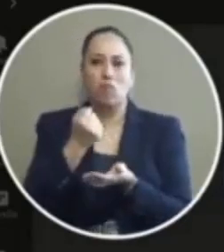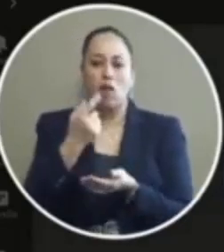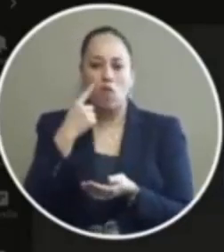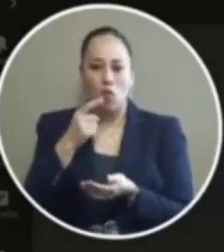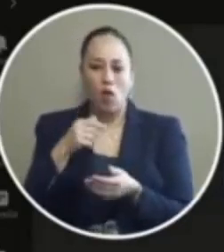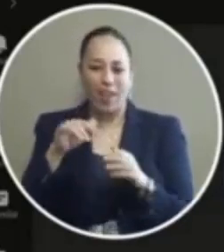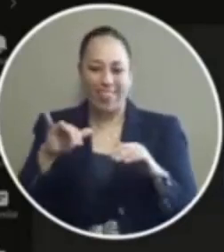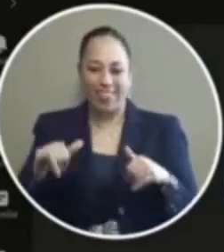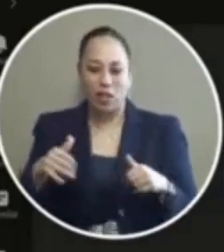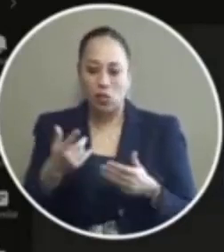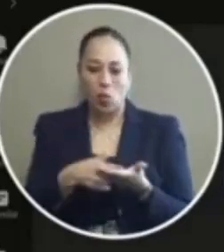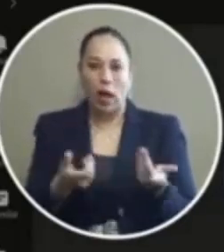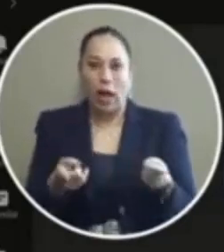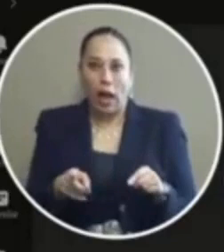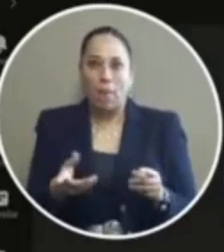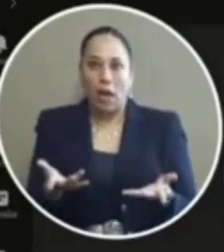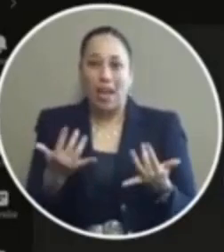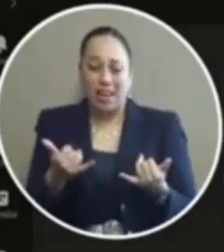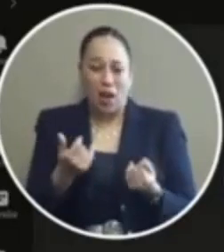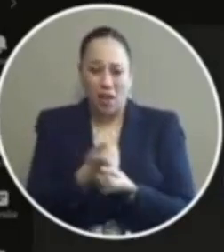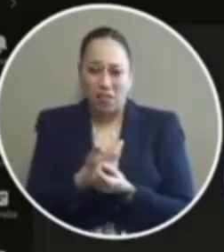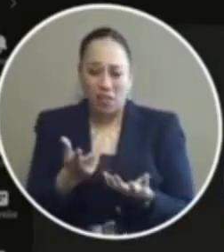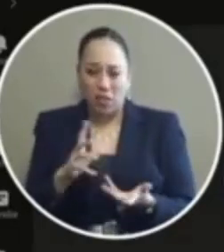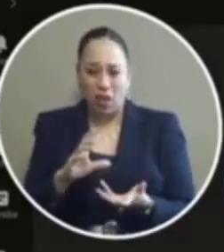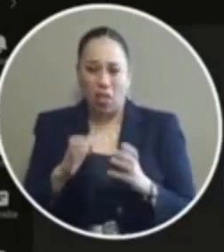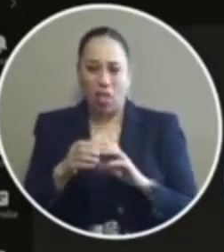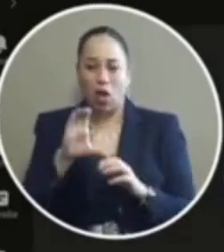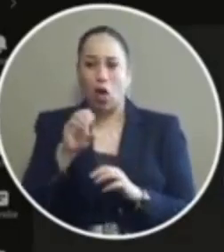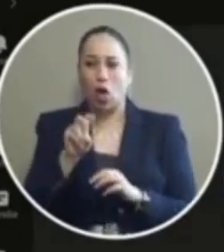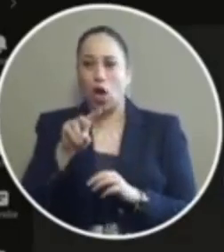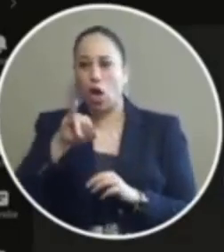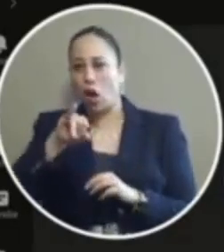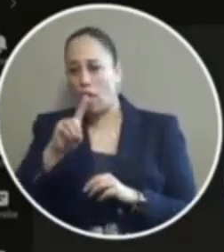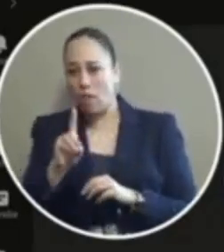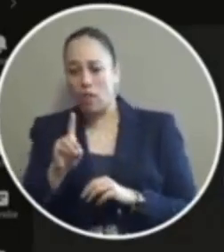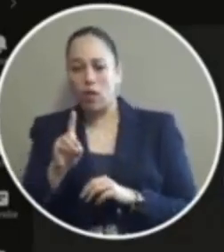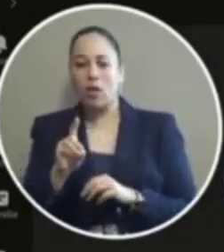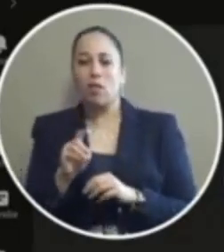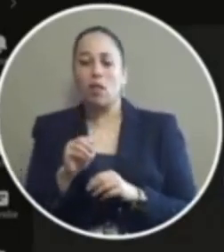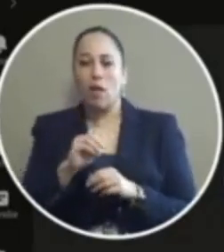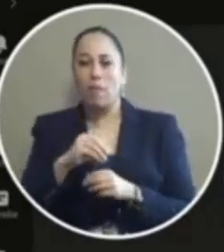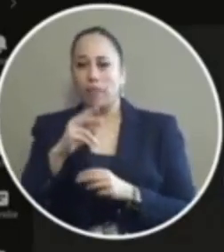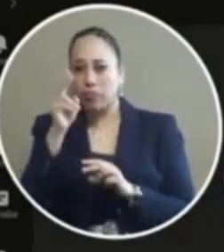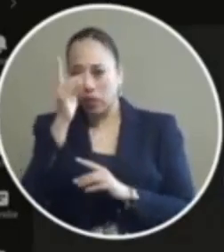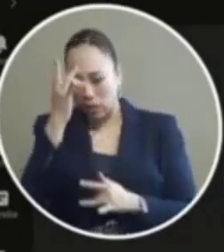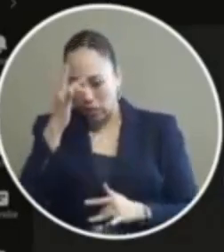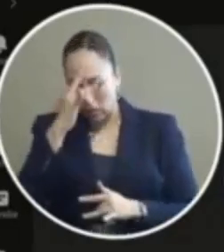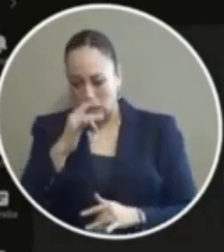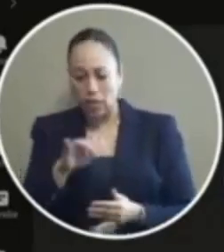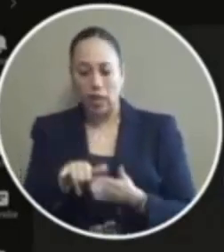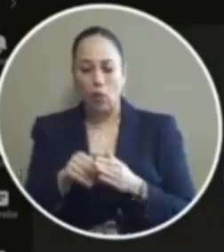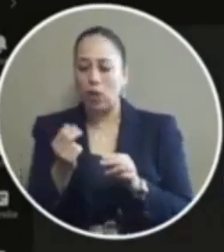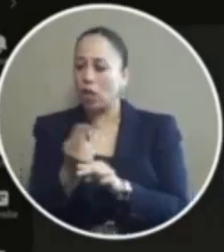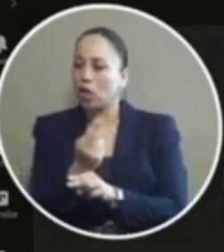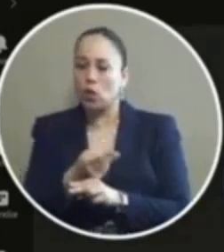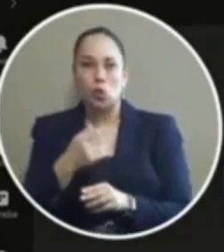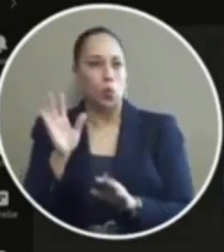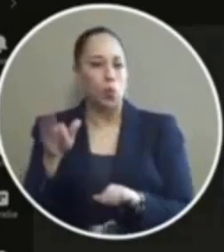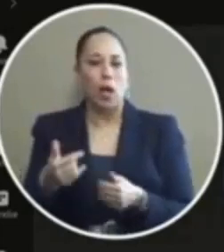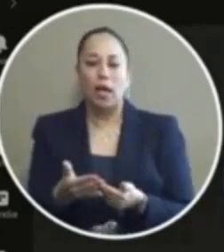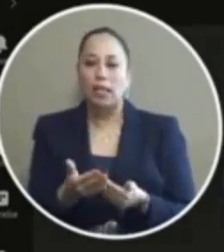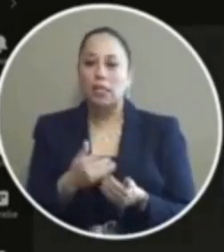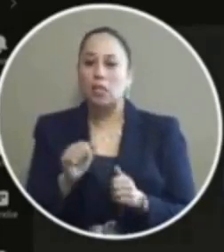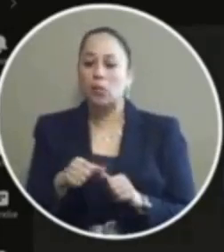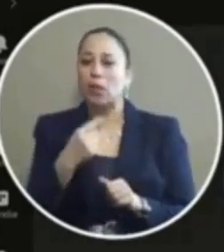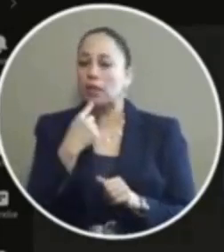the current environment that we have right now with what's going on with the COVID virus it would be very useful if that could be done one other thing that I'll